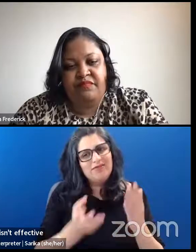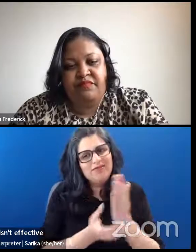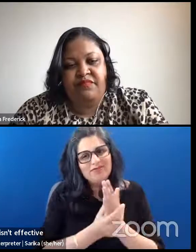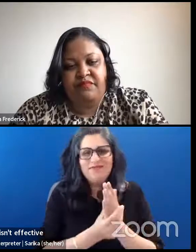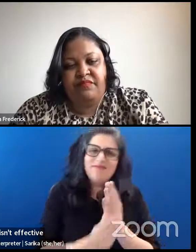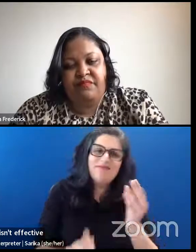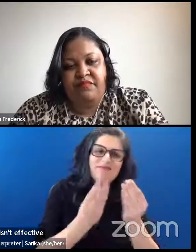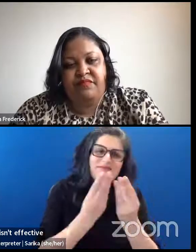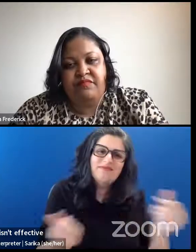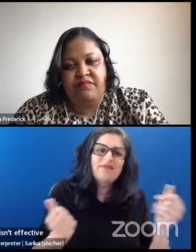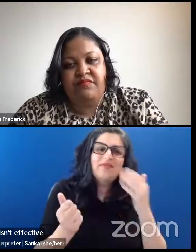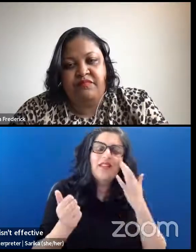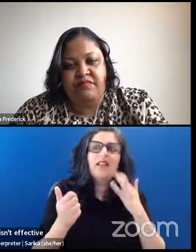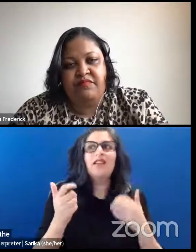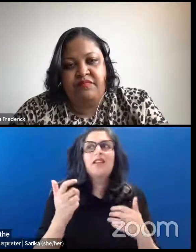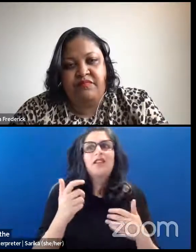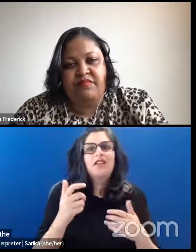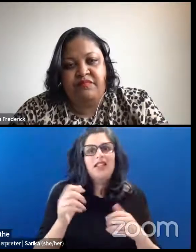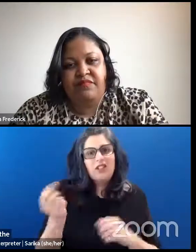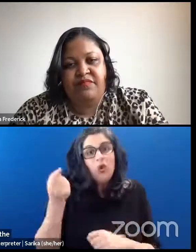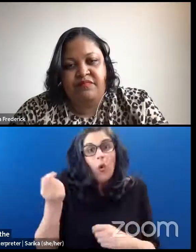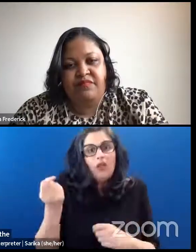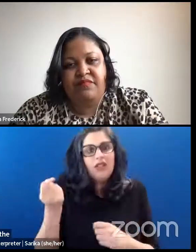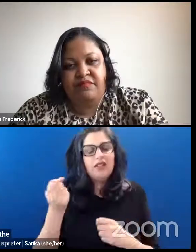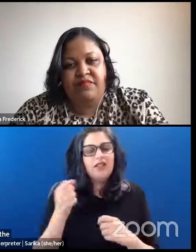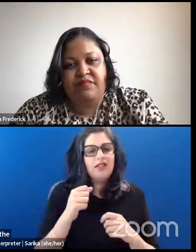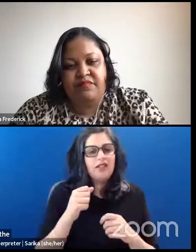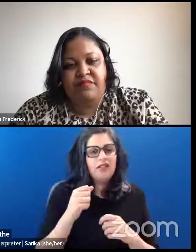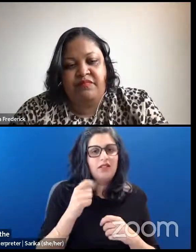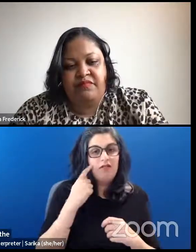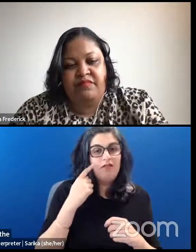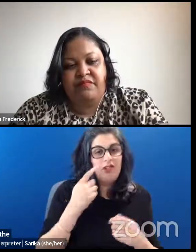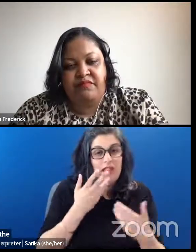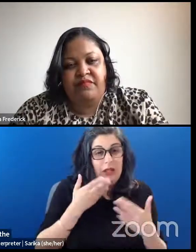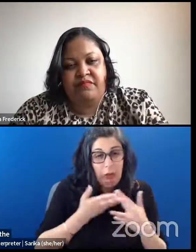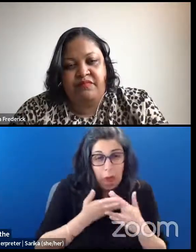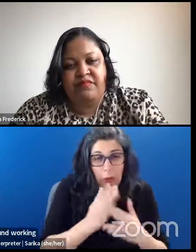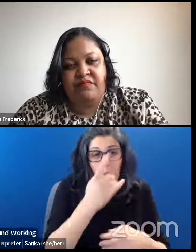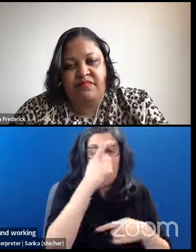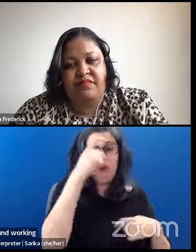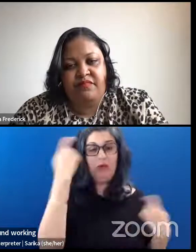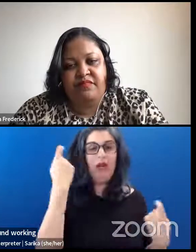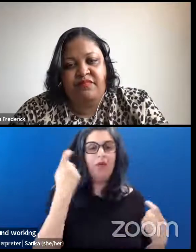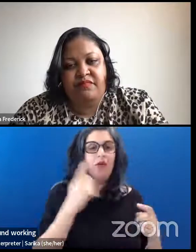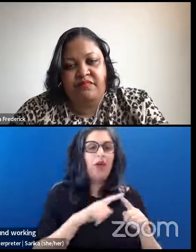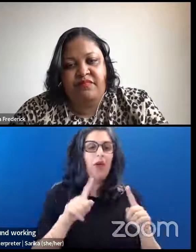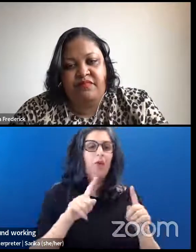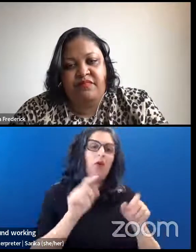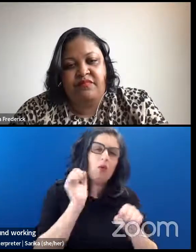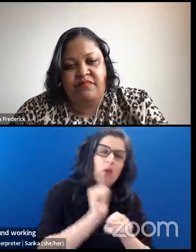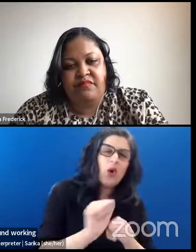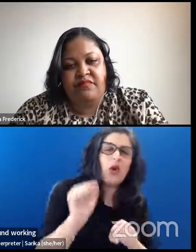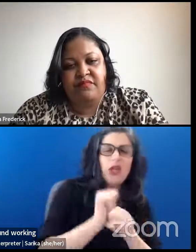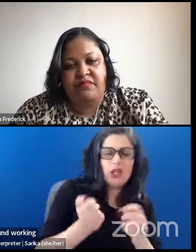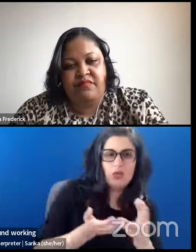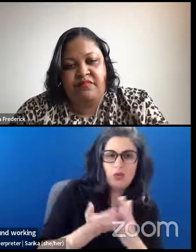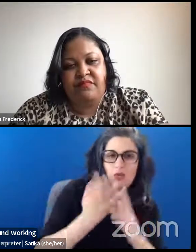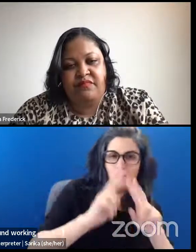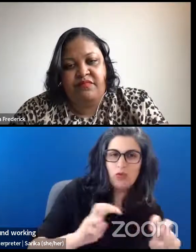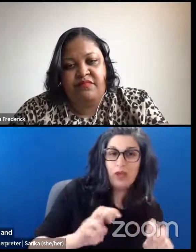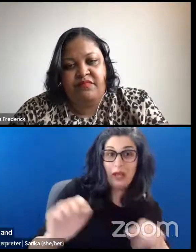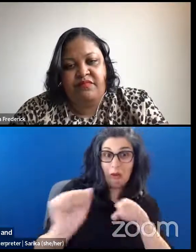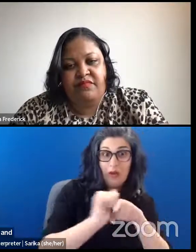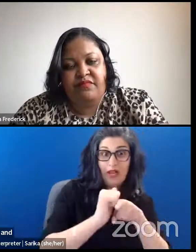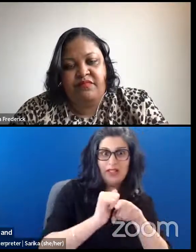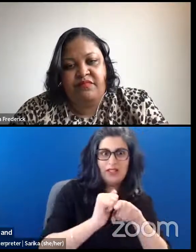around working with the sympathetic and the parasympathetic, you know, cyclicity that is so necessary and bringing about practices